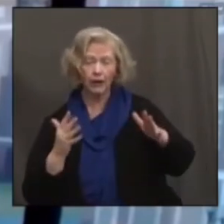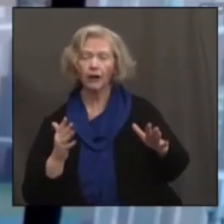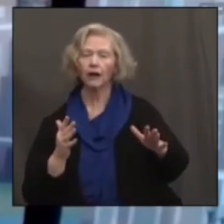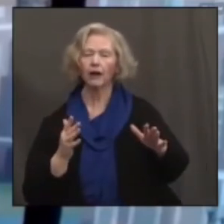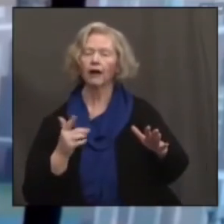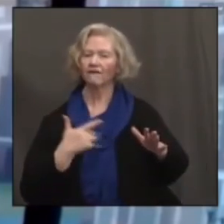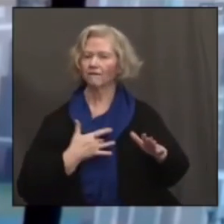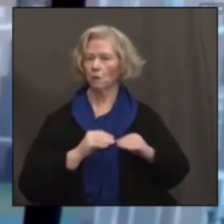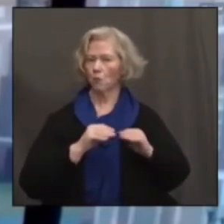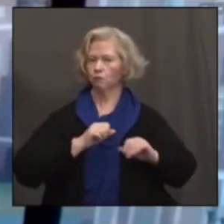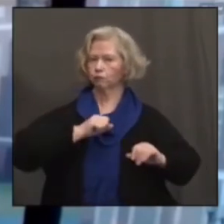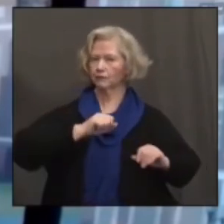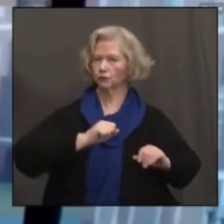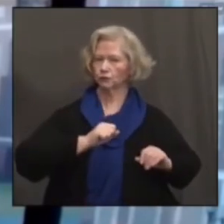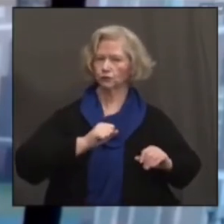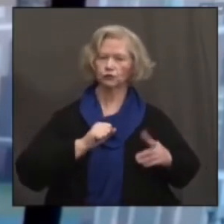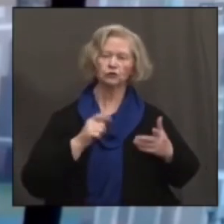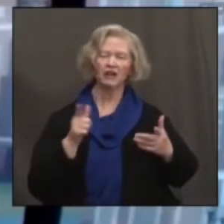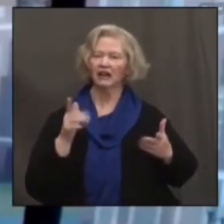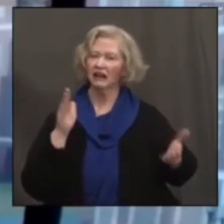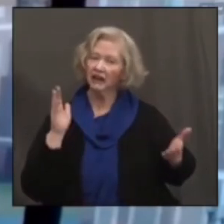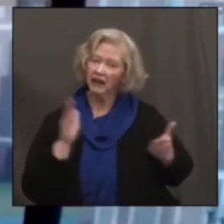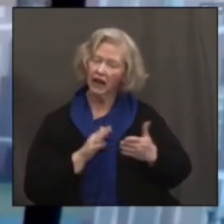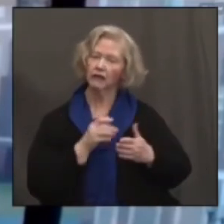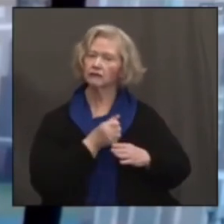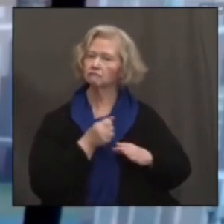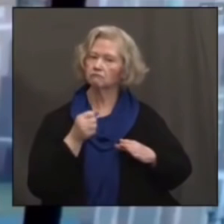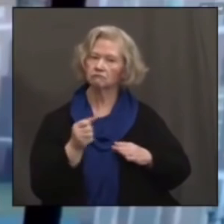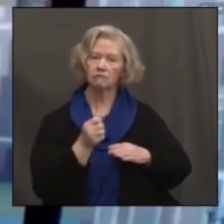protection against hospitalizations and deaths.